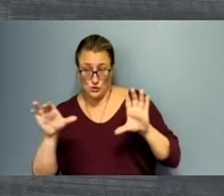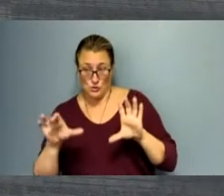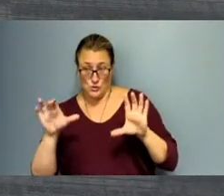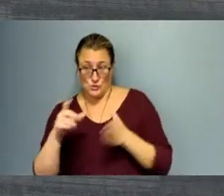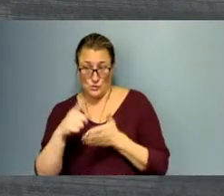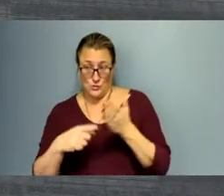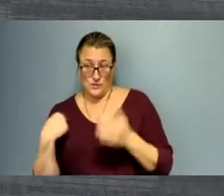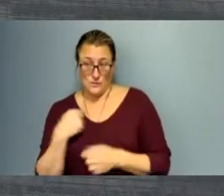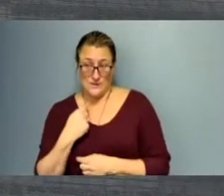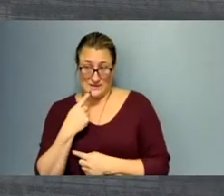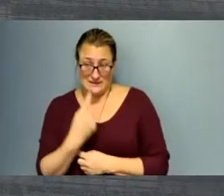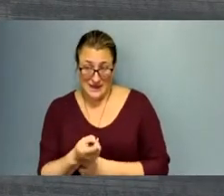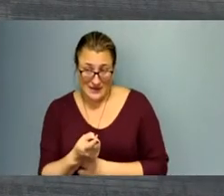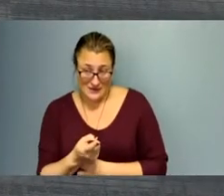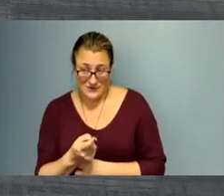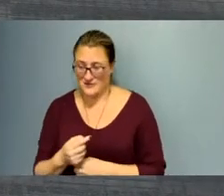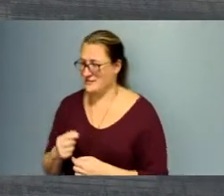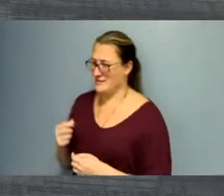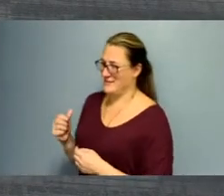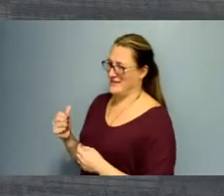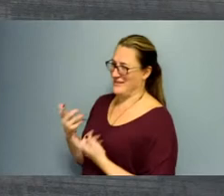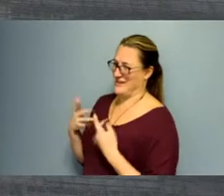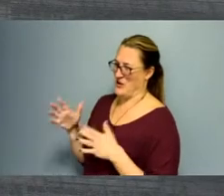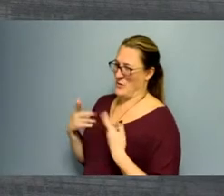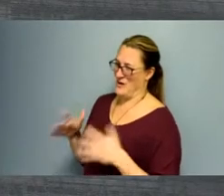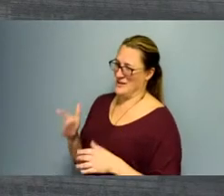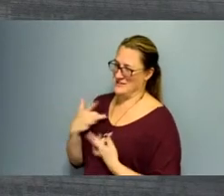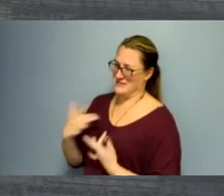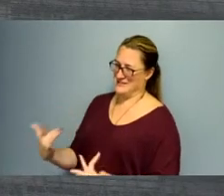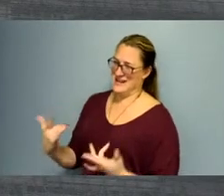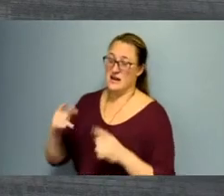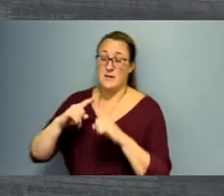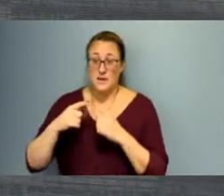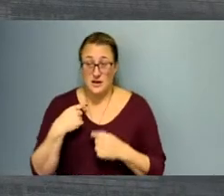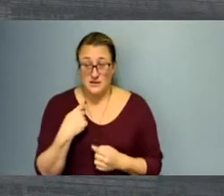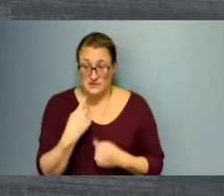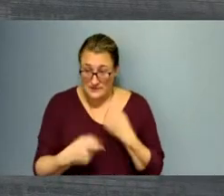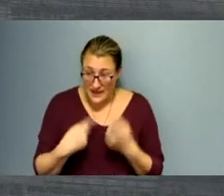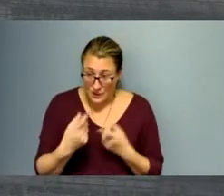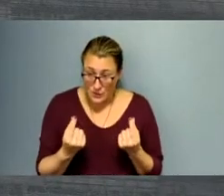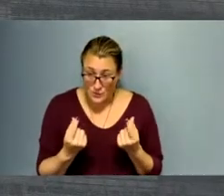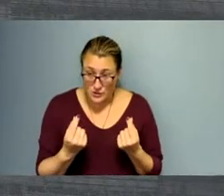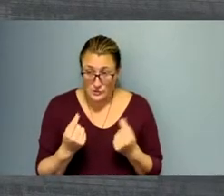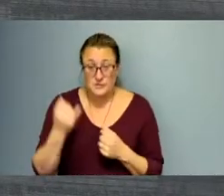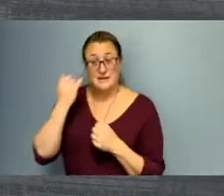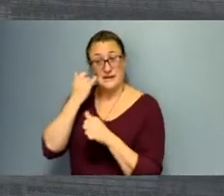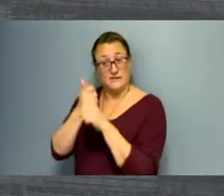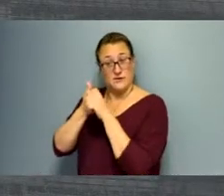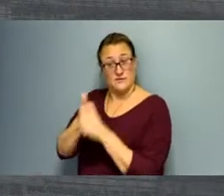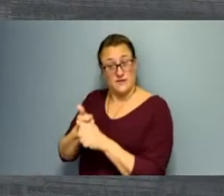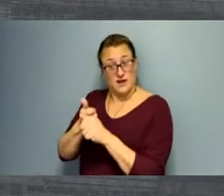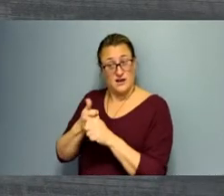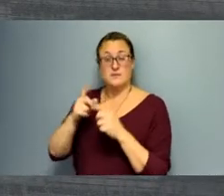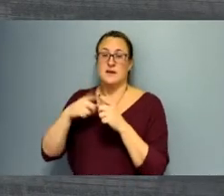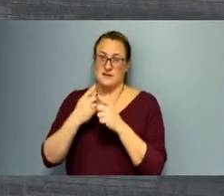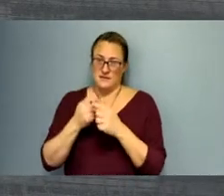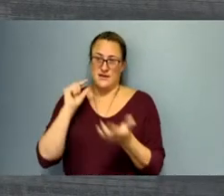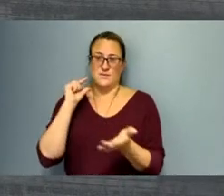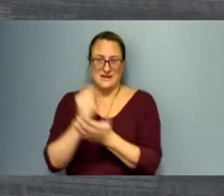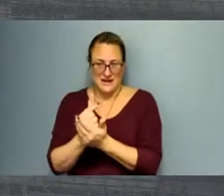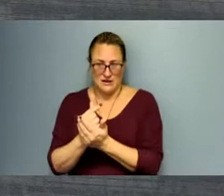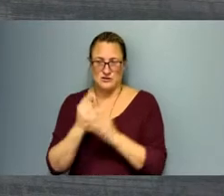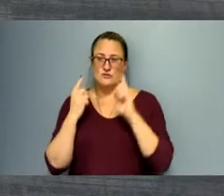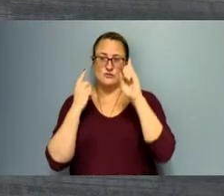the part that most people don't want to do. You do what we tell you to do. We will guarantee that you will get to your goal or